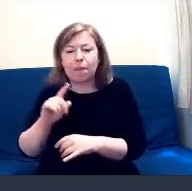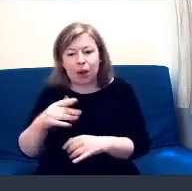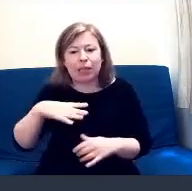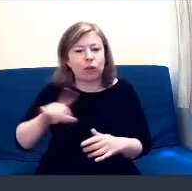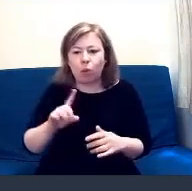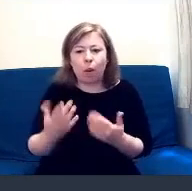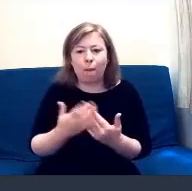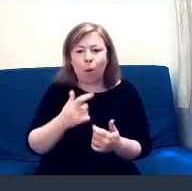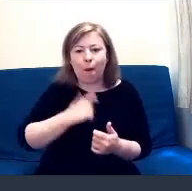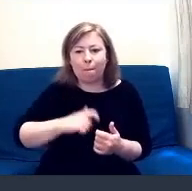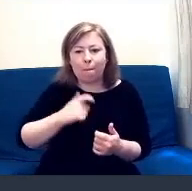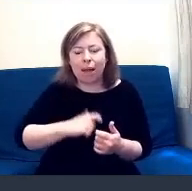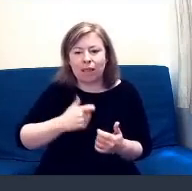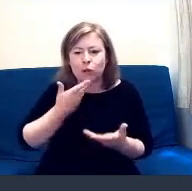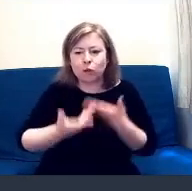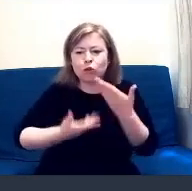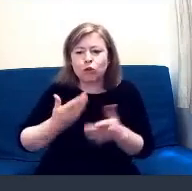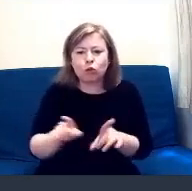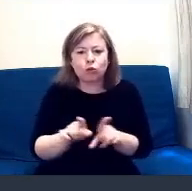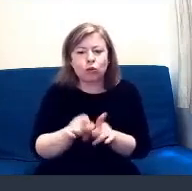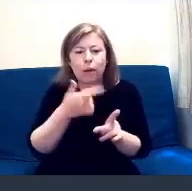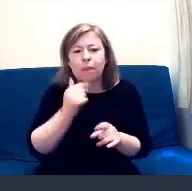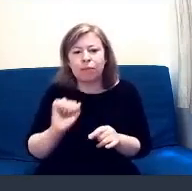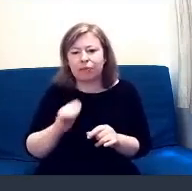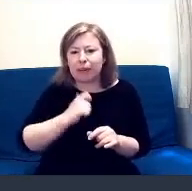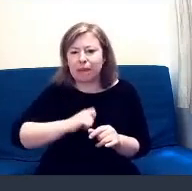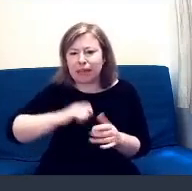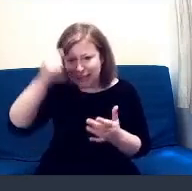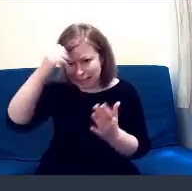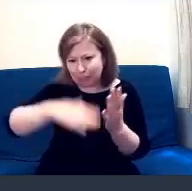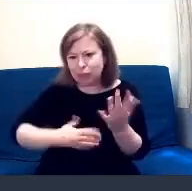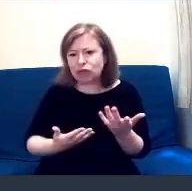how they've overcome them. And where FCE can come into that as well.